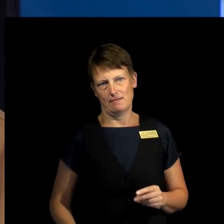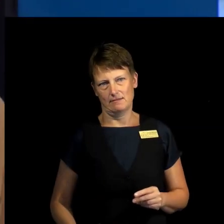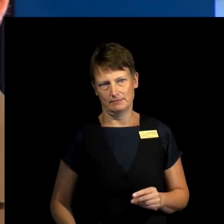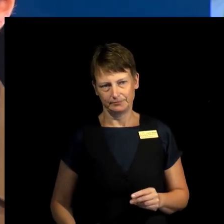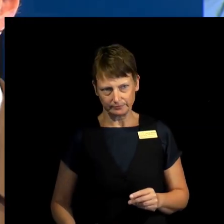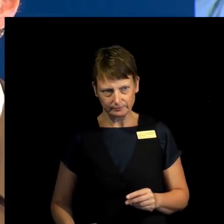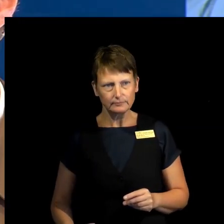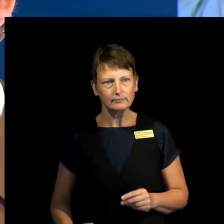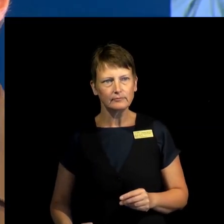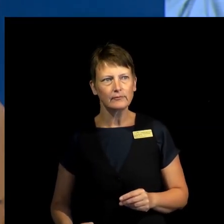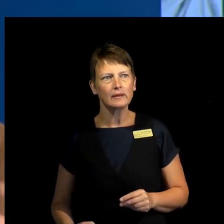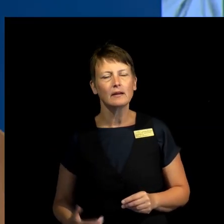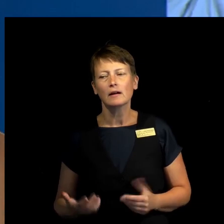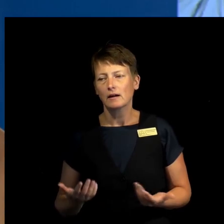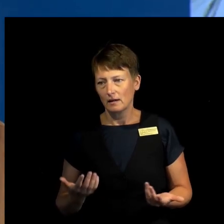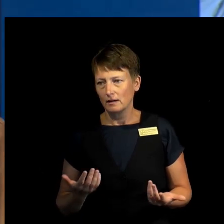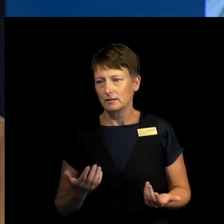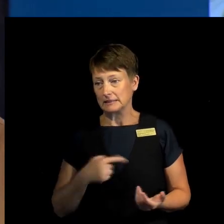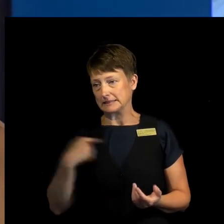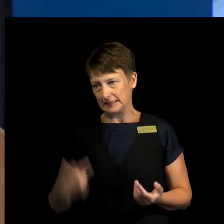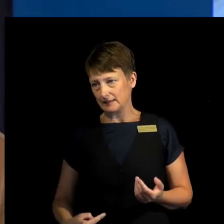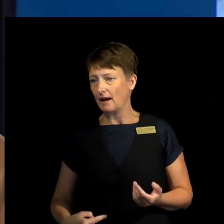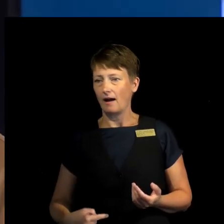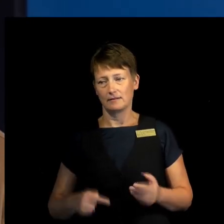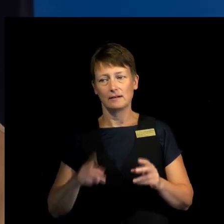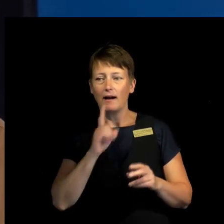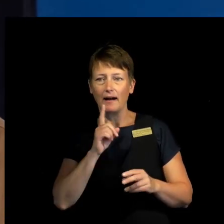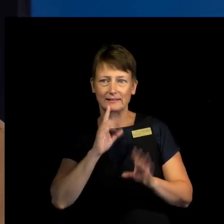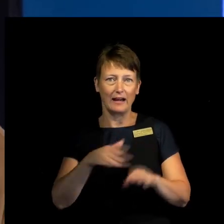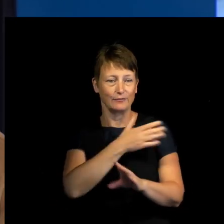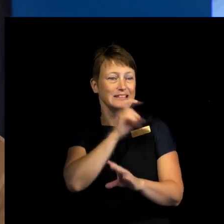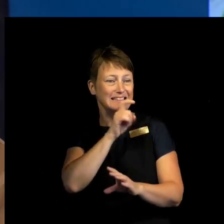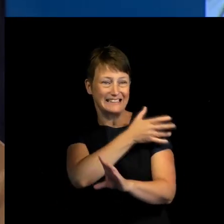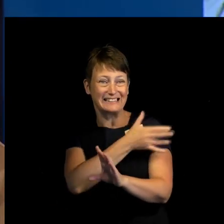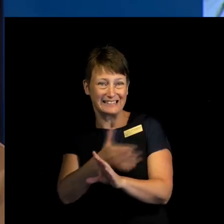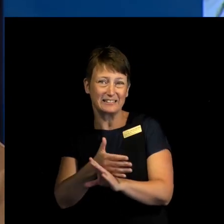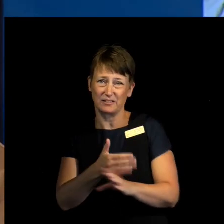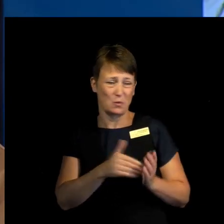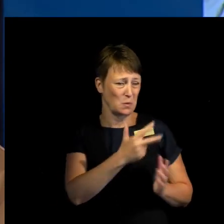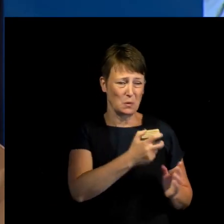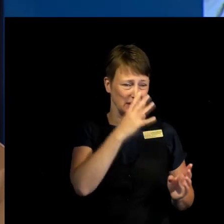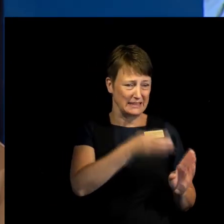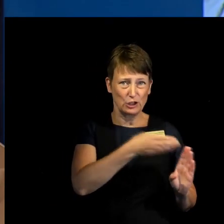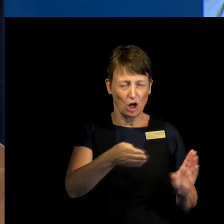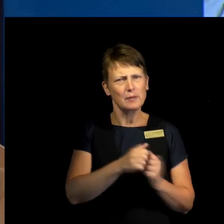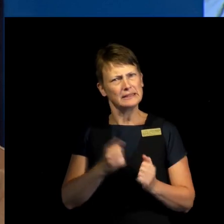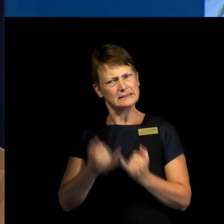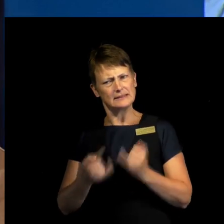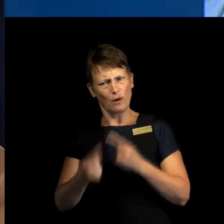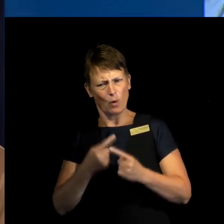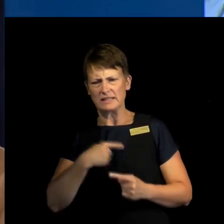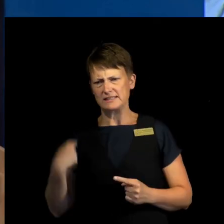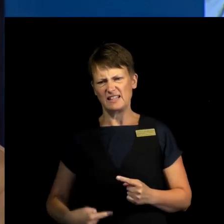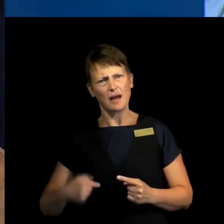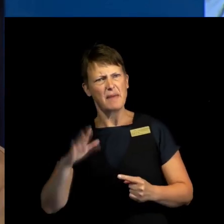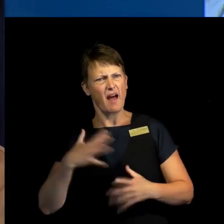has always been critical, even in the 90s and 20s, but the last 10 years they have been much more proactive acting also